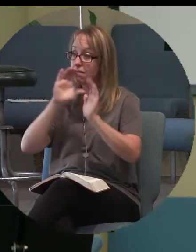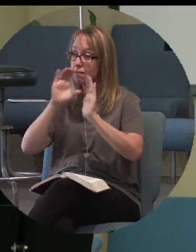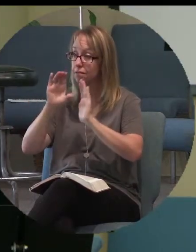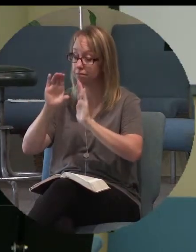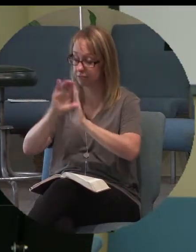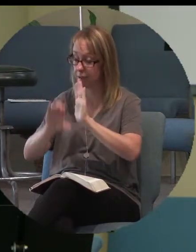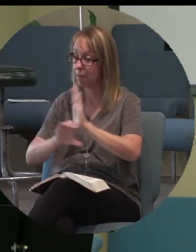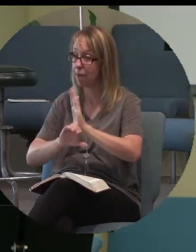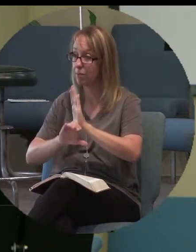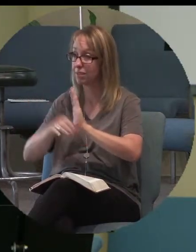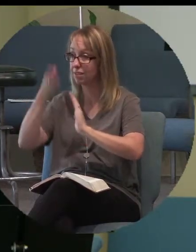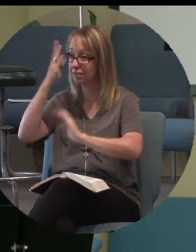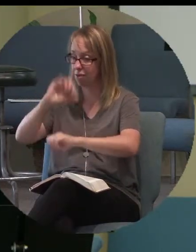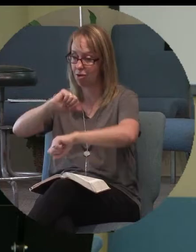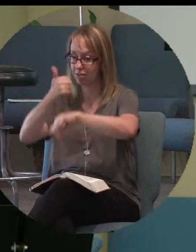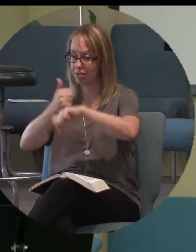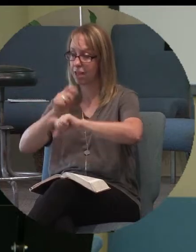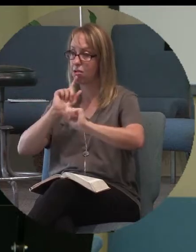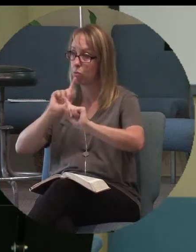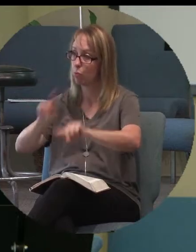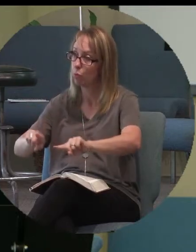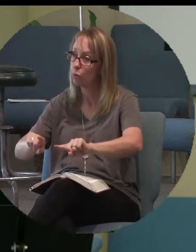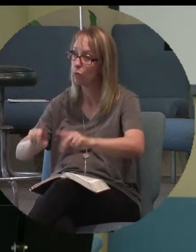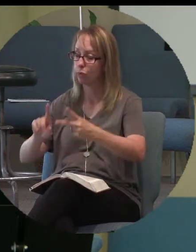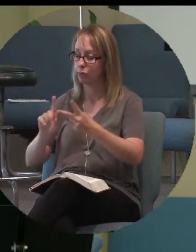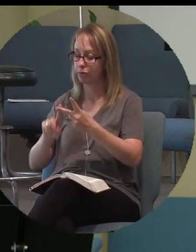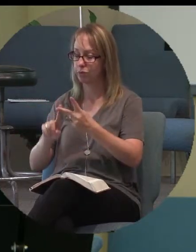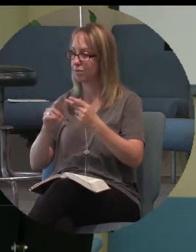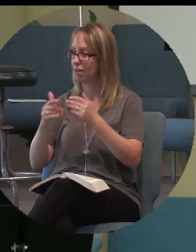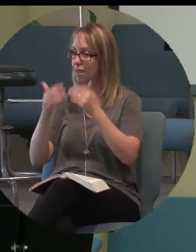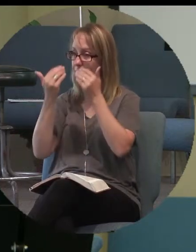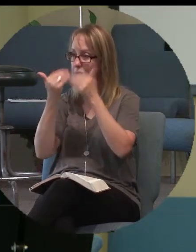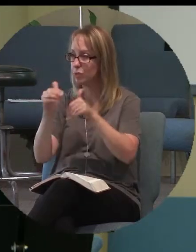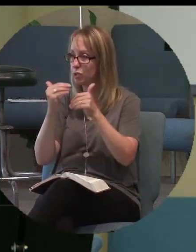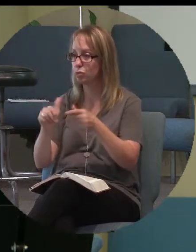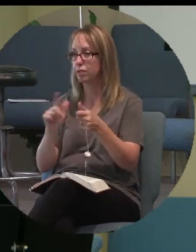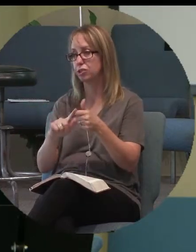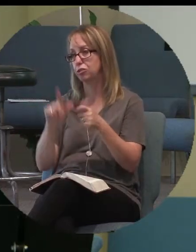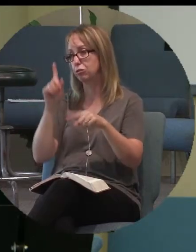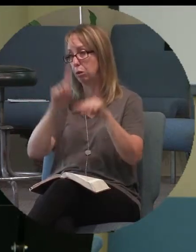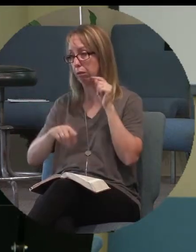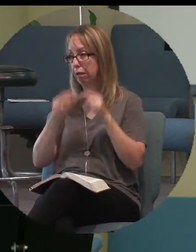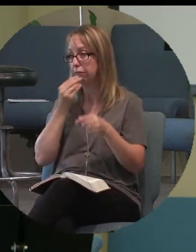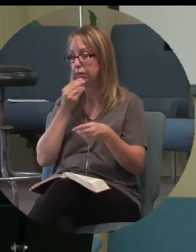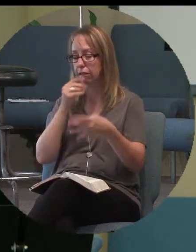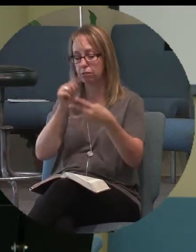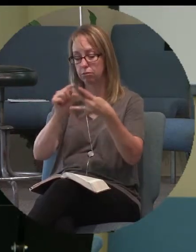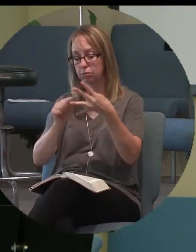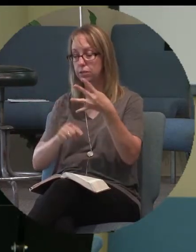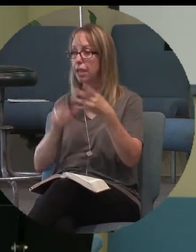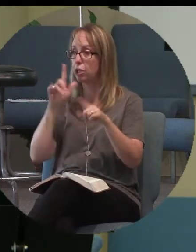put forth and all of the restrictions and behavioral.